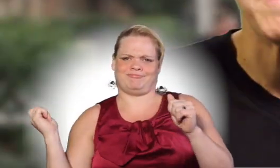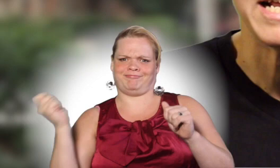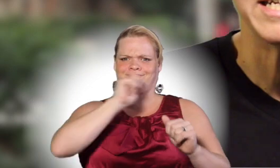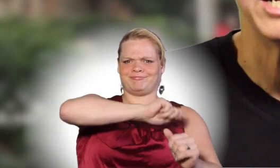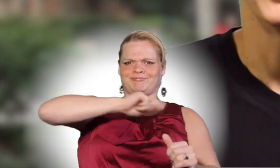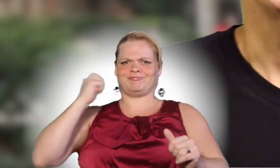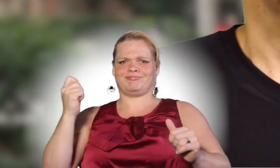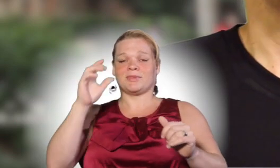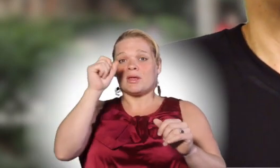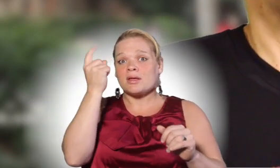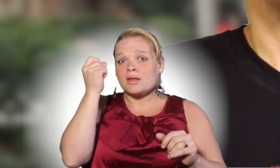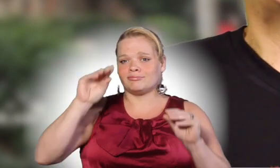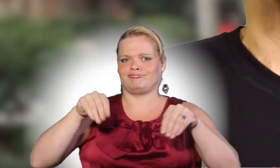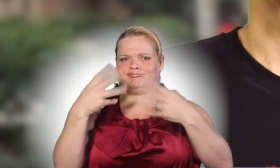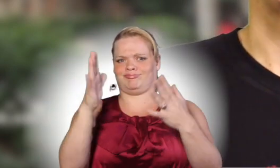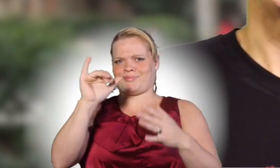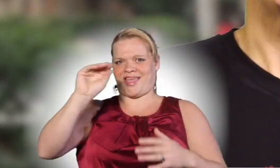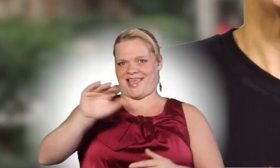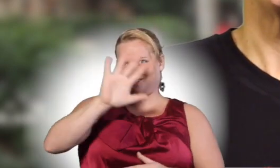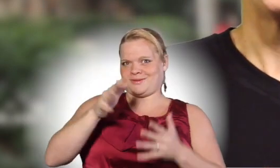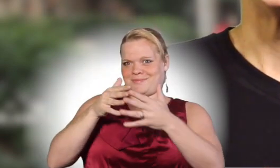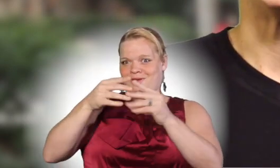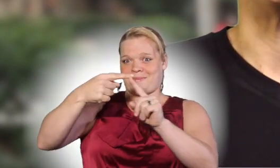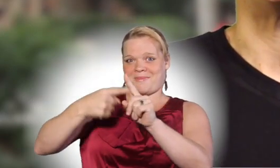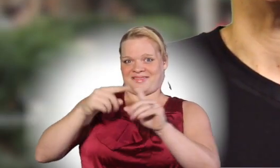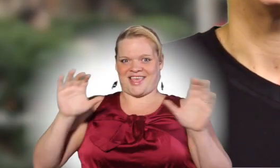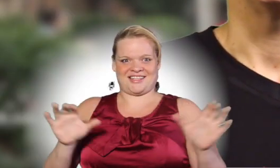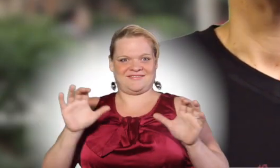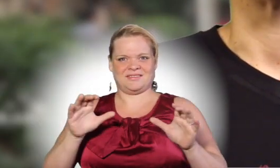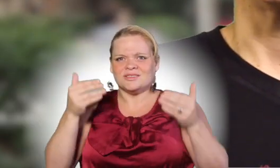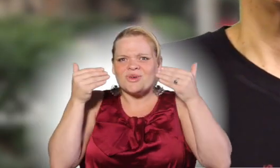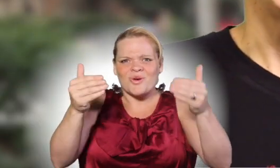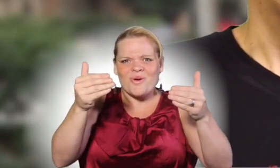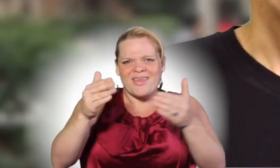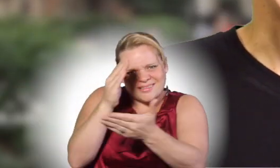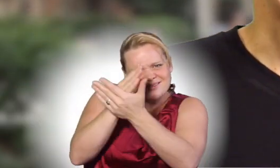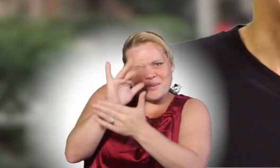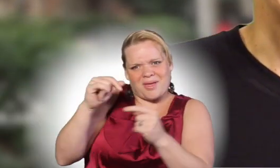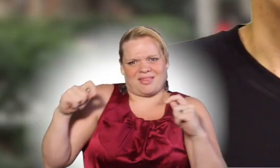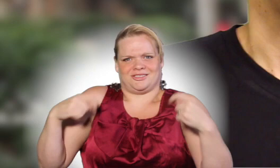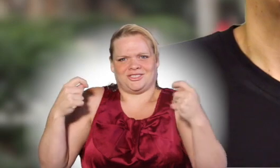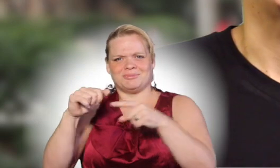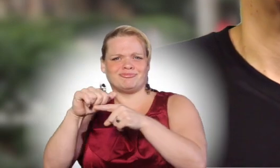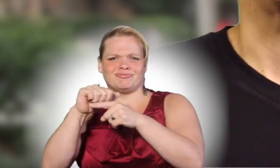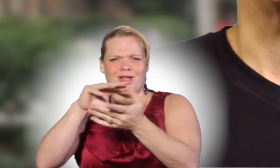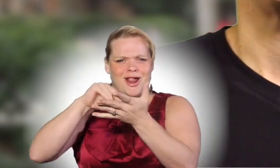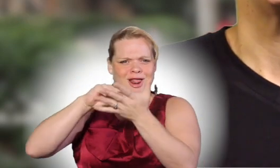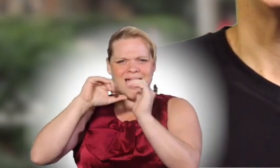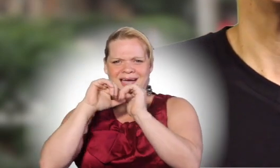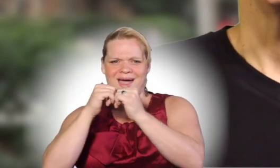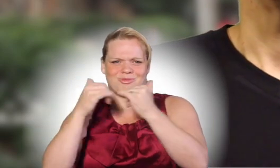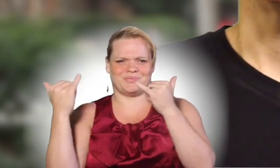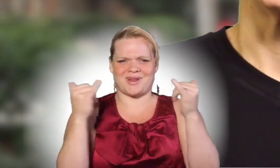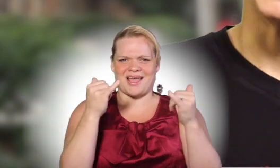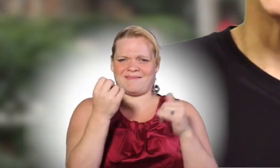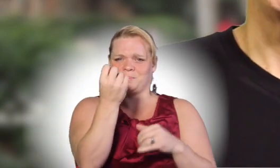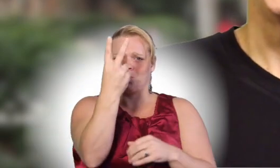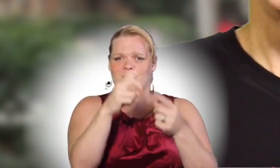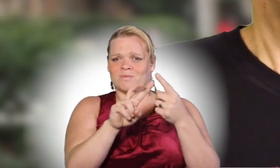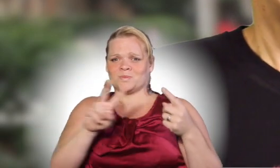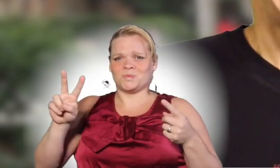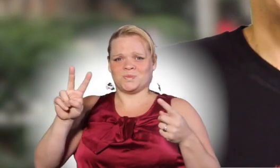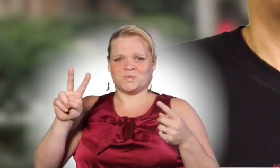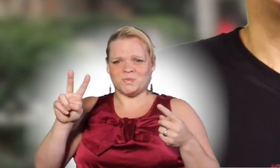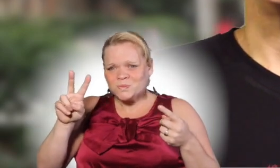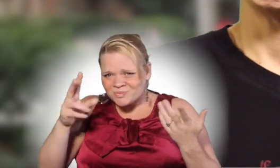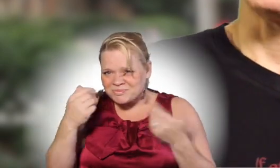badminton, courtesy of Asian American Month activities. Stop by the practice gym from 12 to 2 p.m. to learn how to